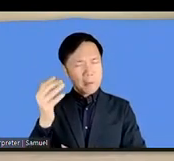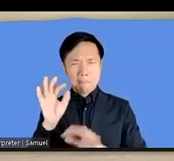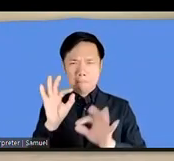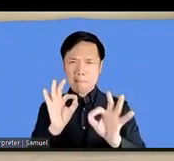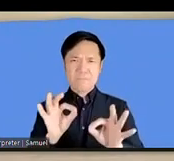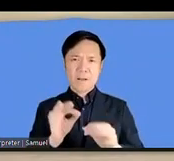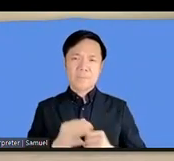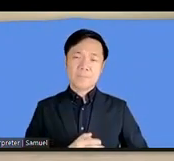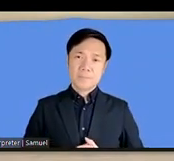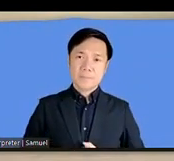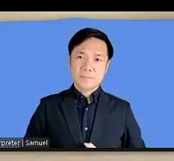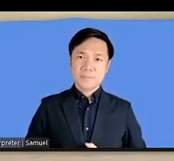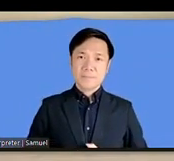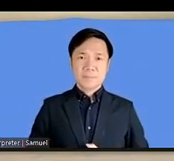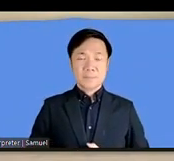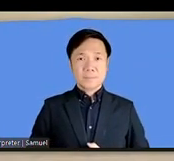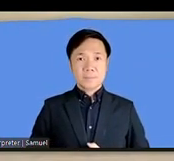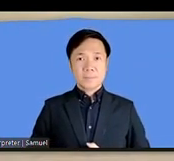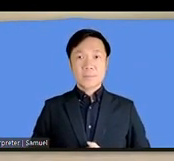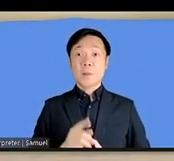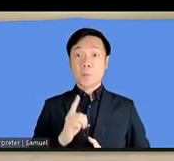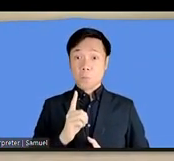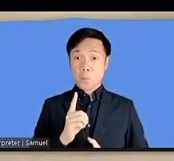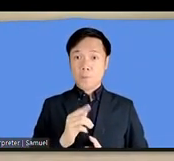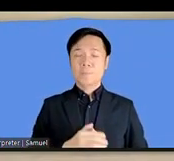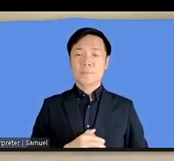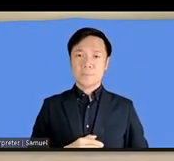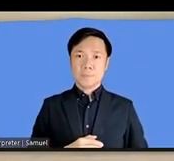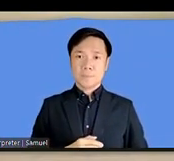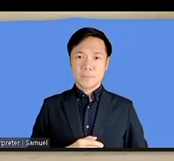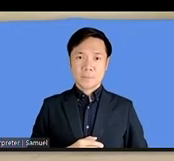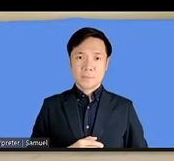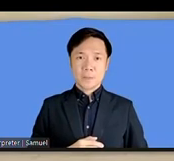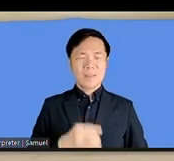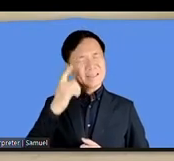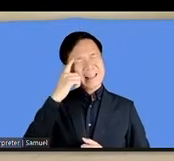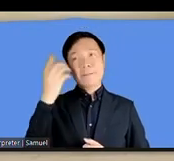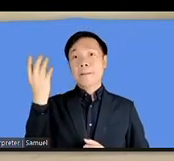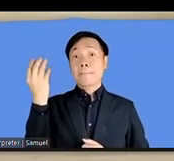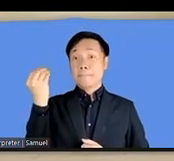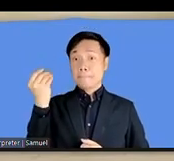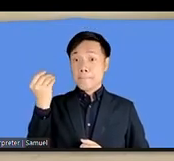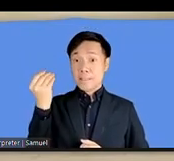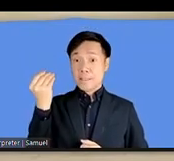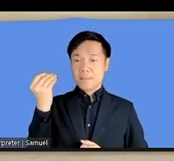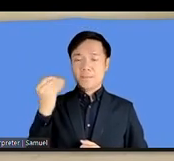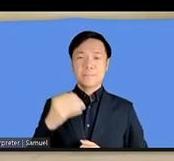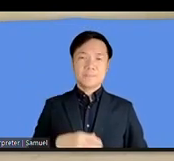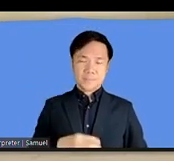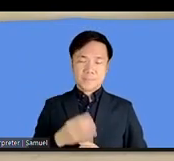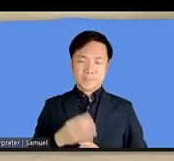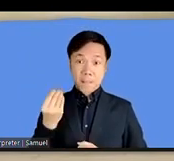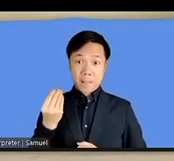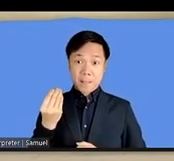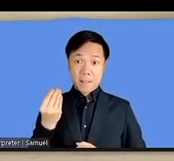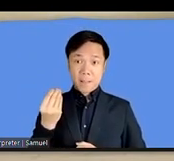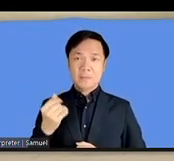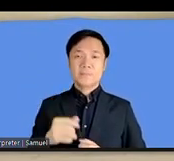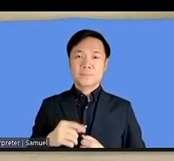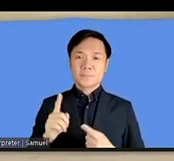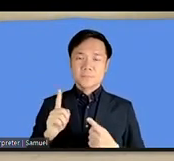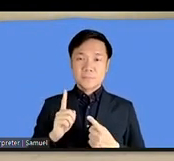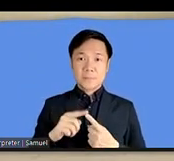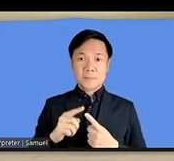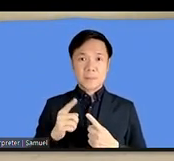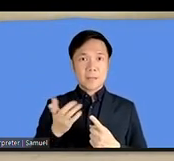uh one is that we need to do the costing and when it comes to accessibility there cannot be any